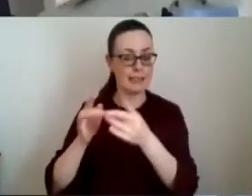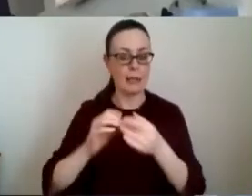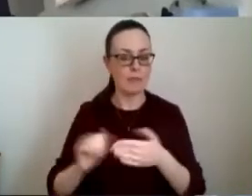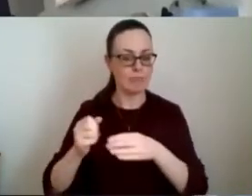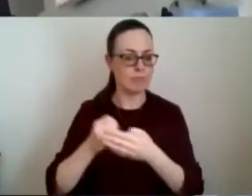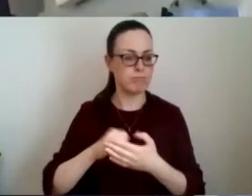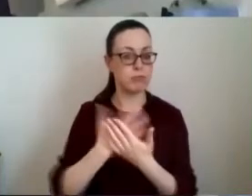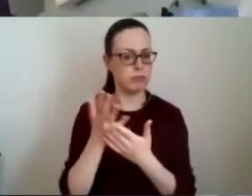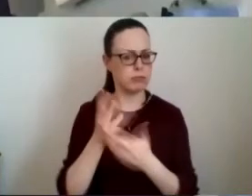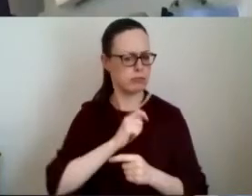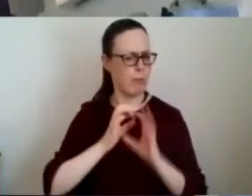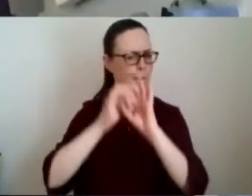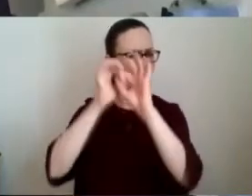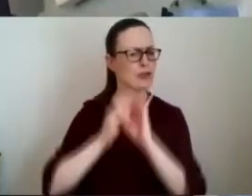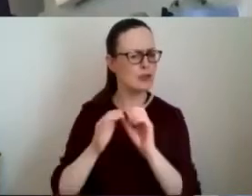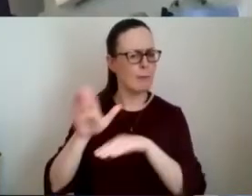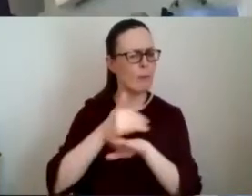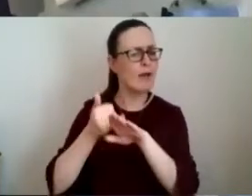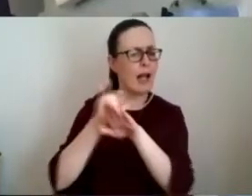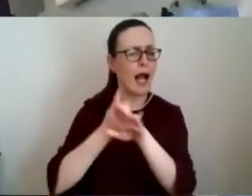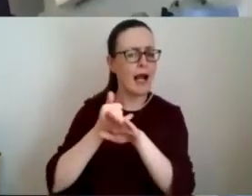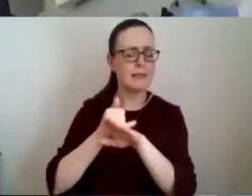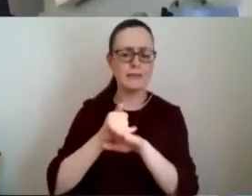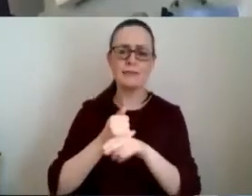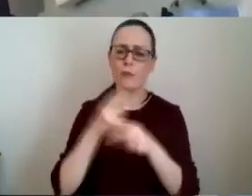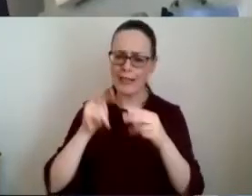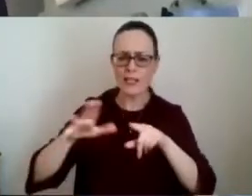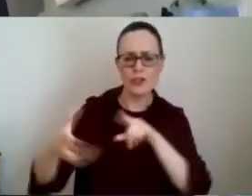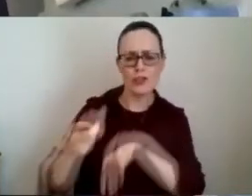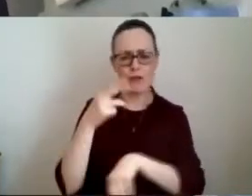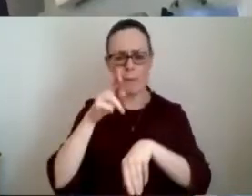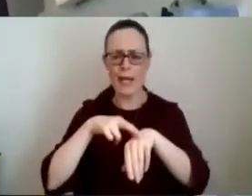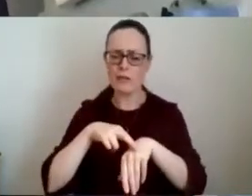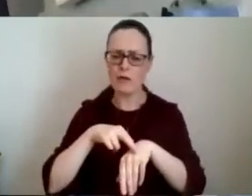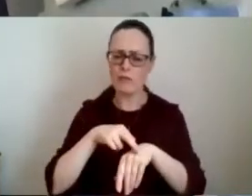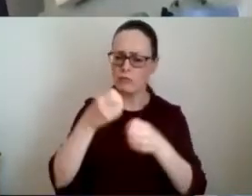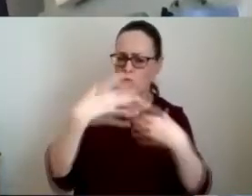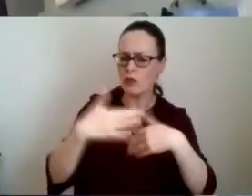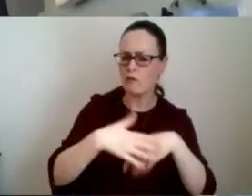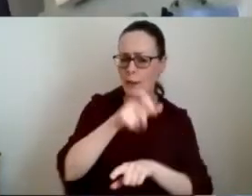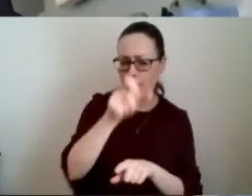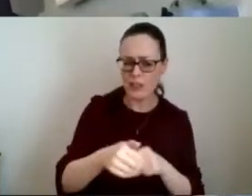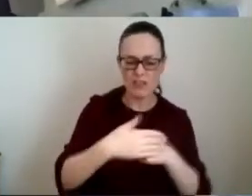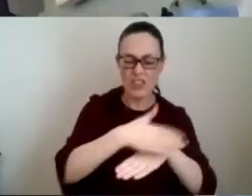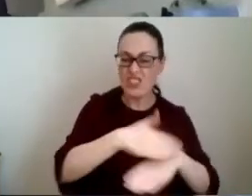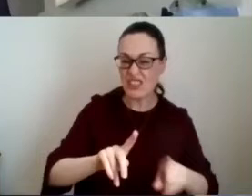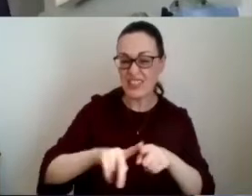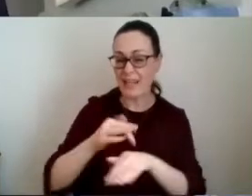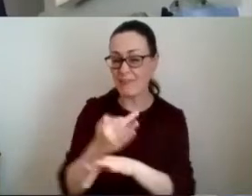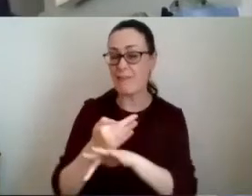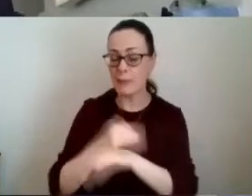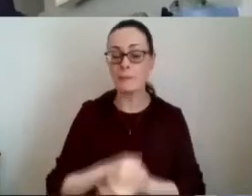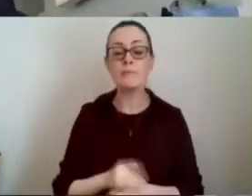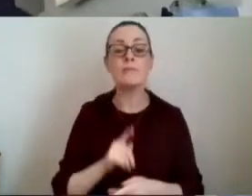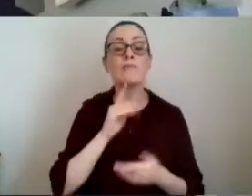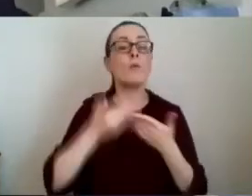true partnership across the island to achieve better patient outcomes for children and their families the lesson we learned